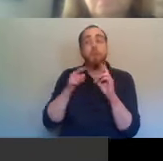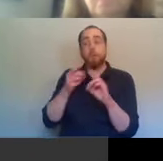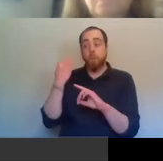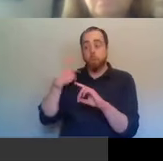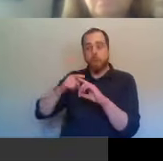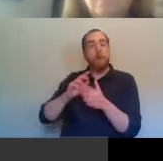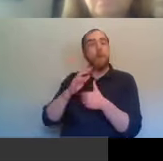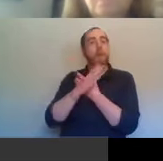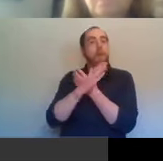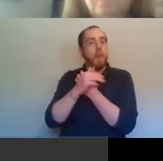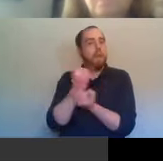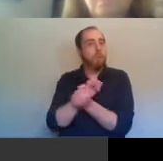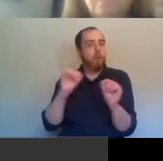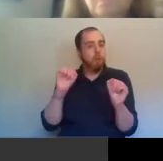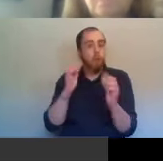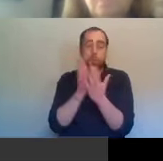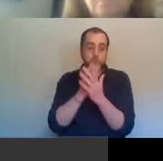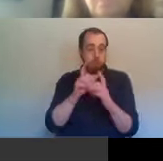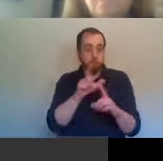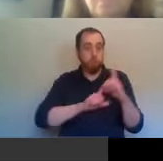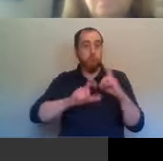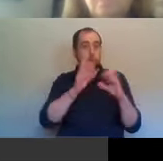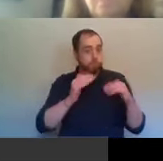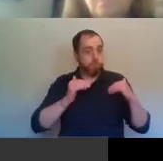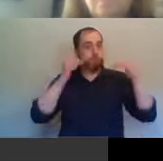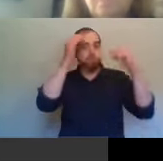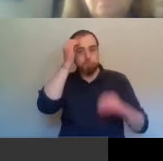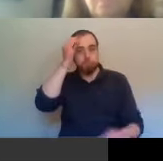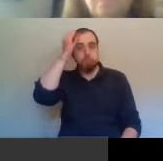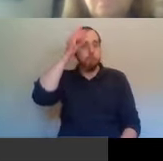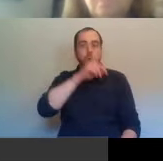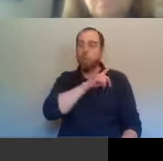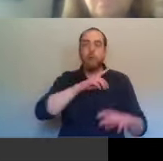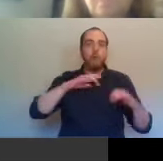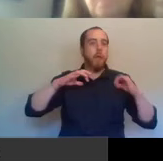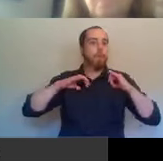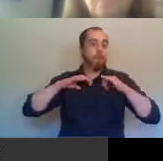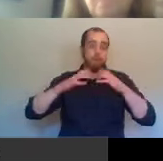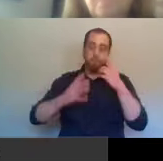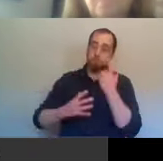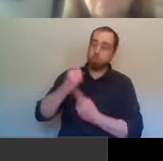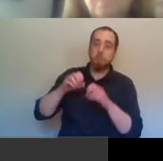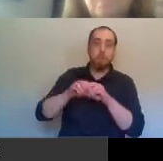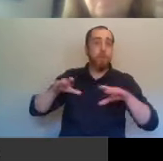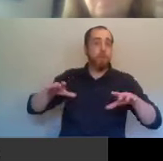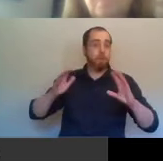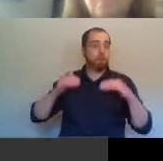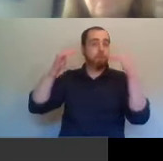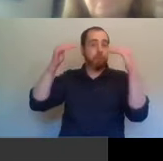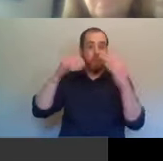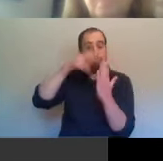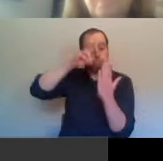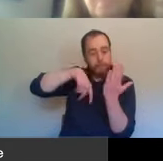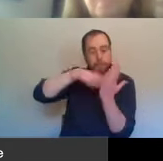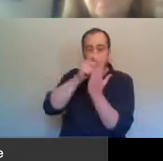by far the best educated community. They were at the center of the business achievements of Belfast. Their literacy was above that, not just of